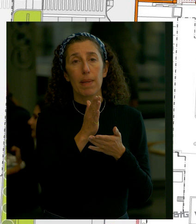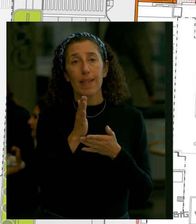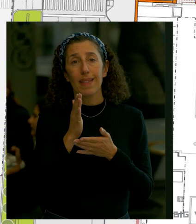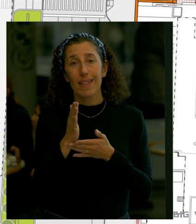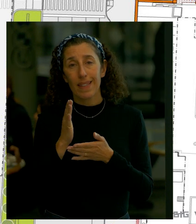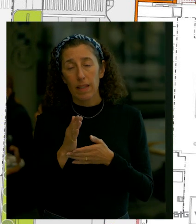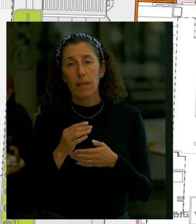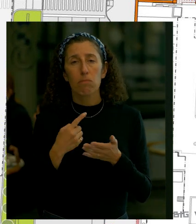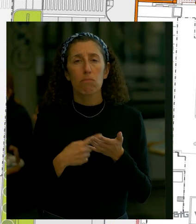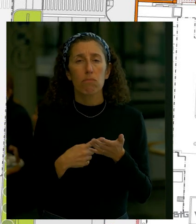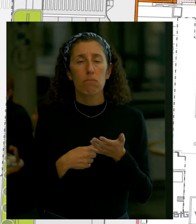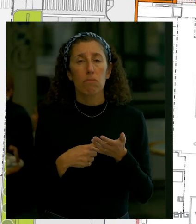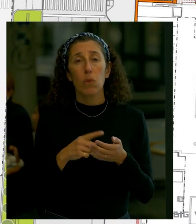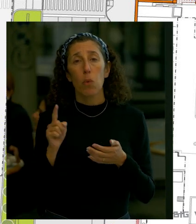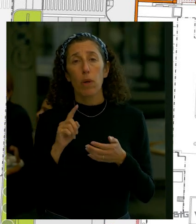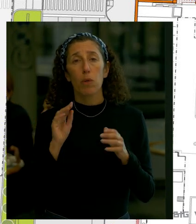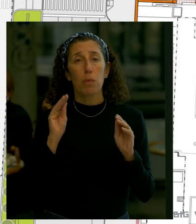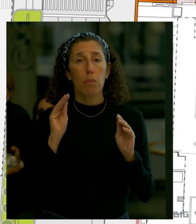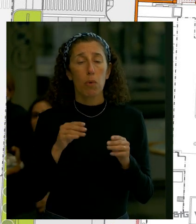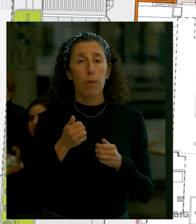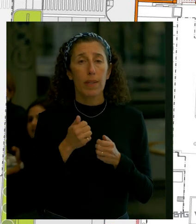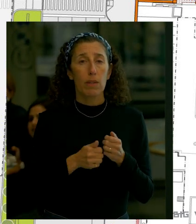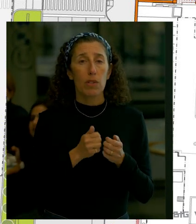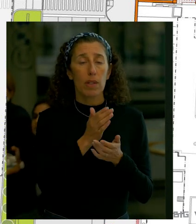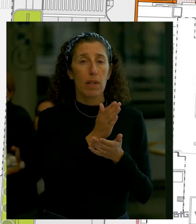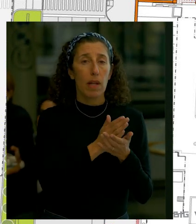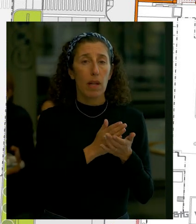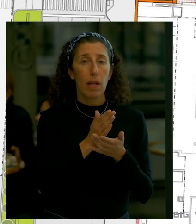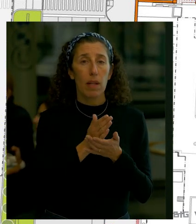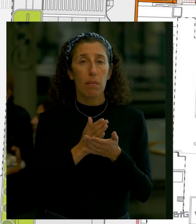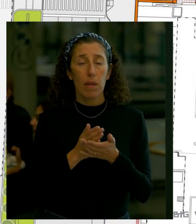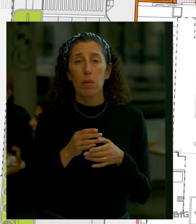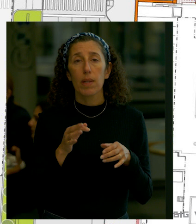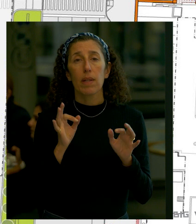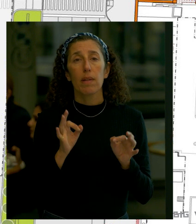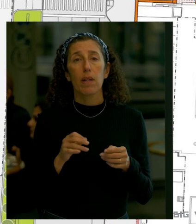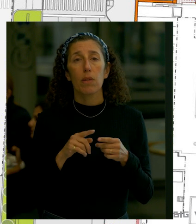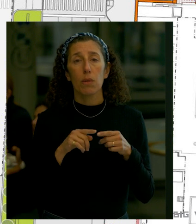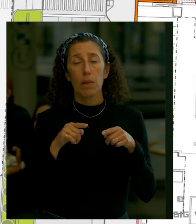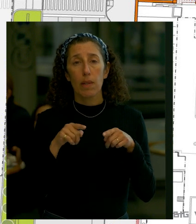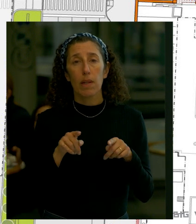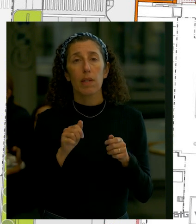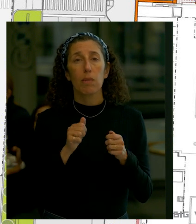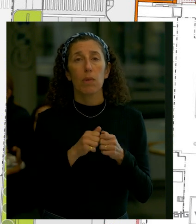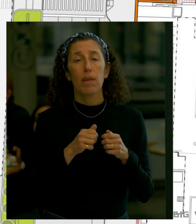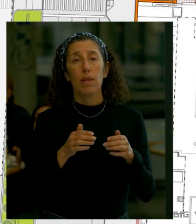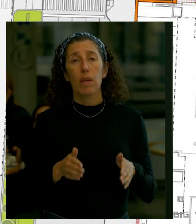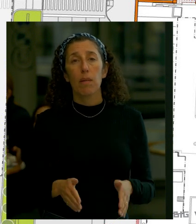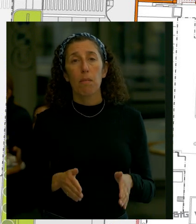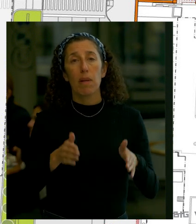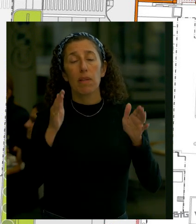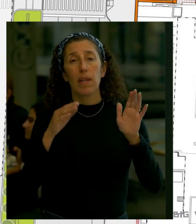put these elements we got a lot of feedback from you folks and we settled on aligning them with the building facade as a way to